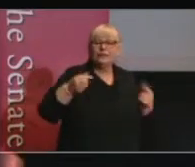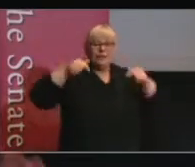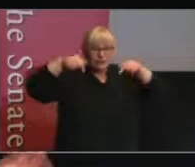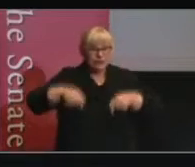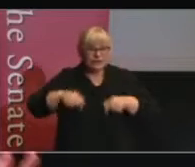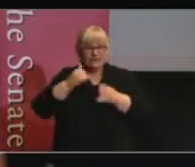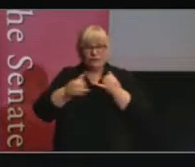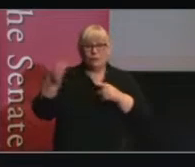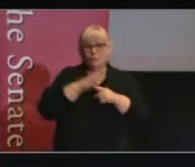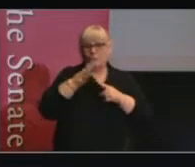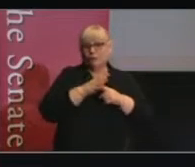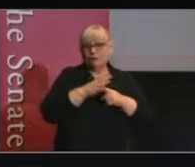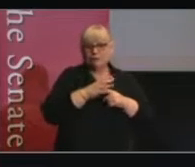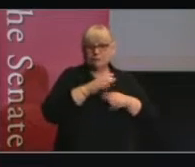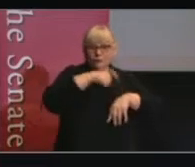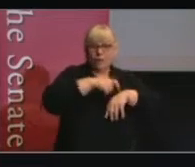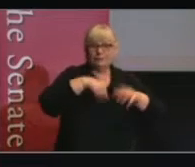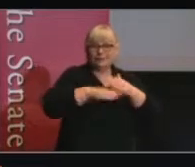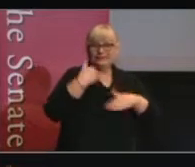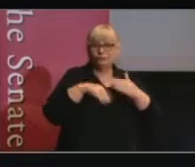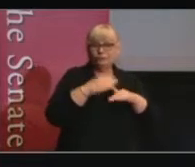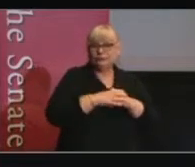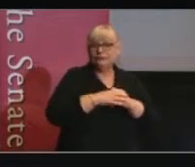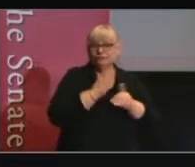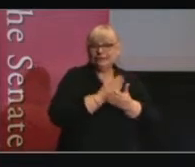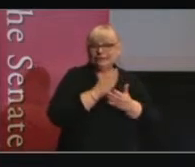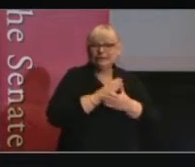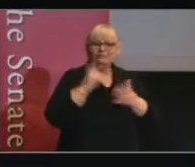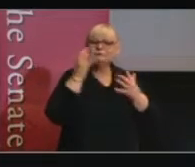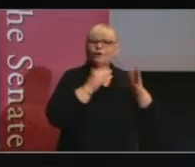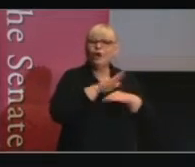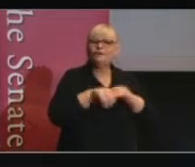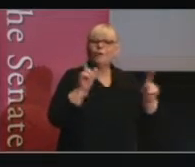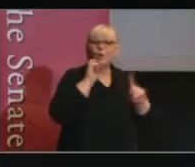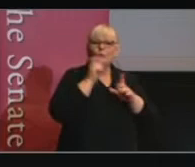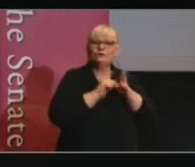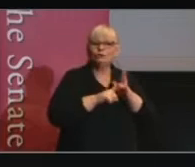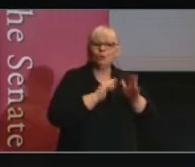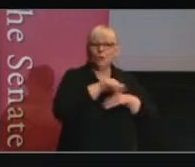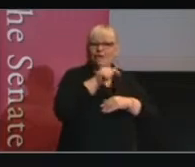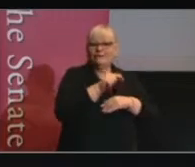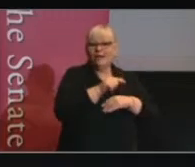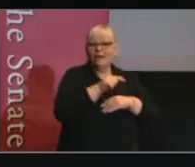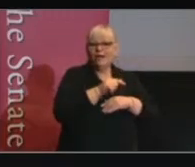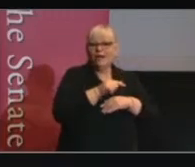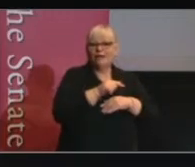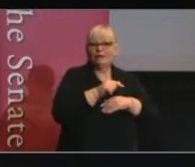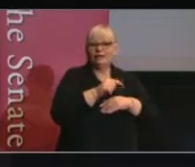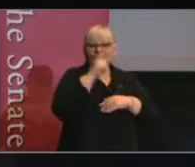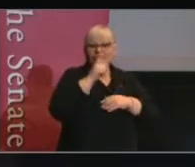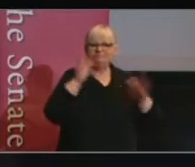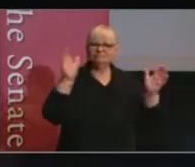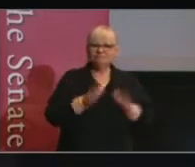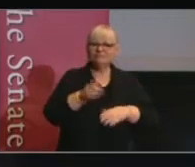an important moment in history for us to think about what we're going to do about this issue of declining trust in